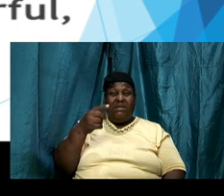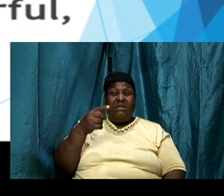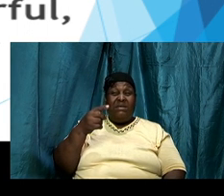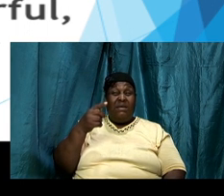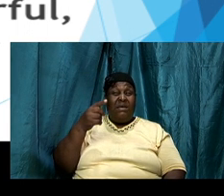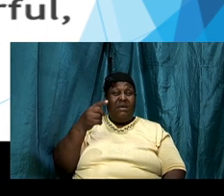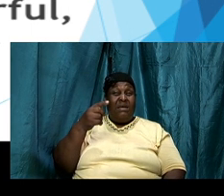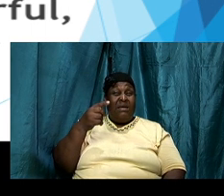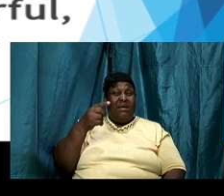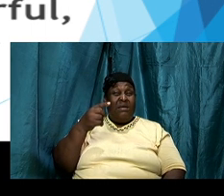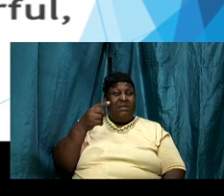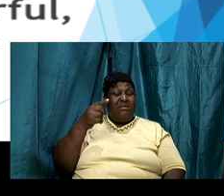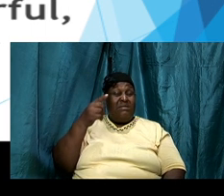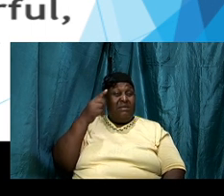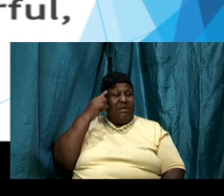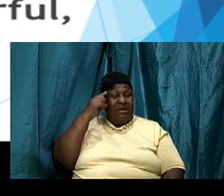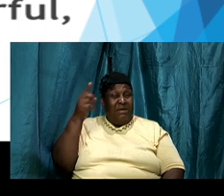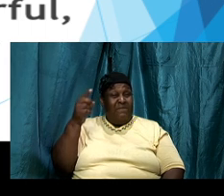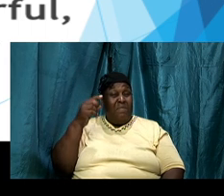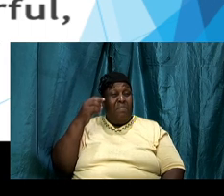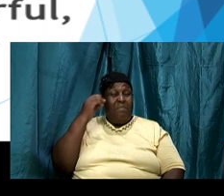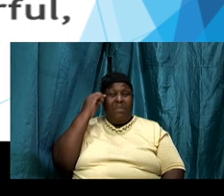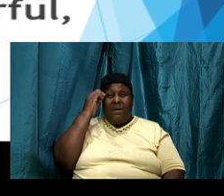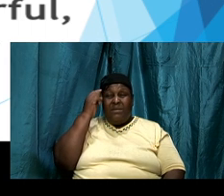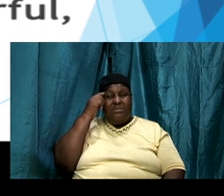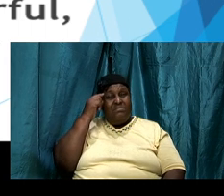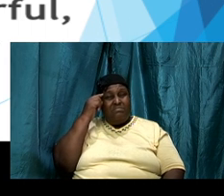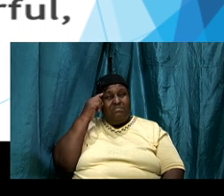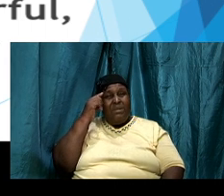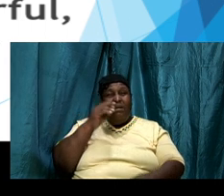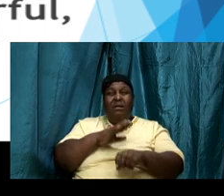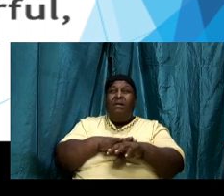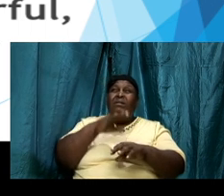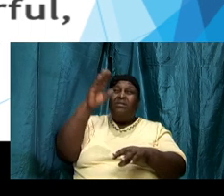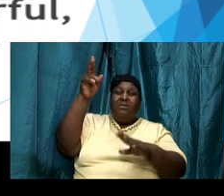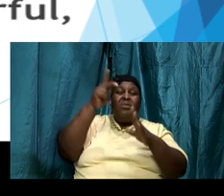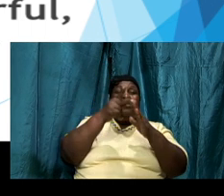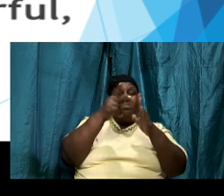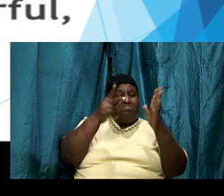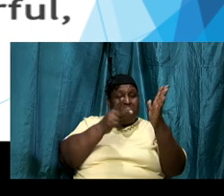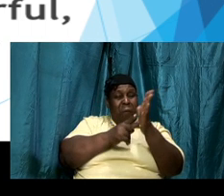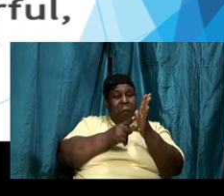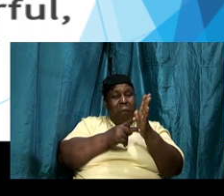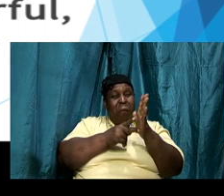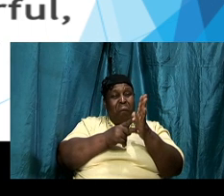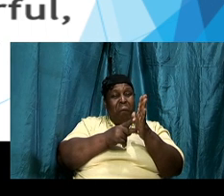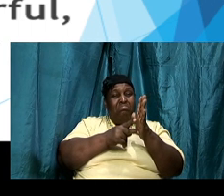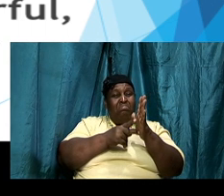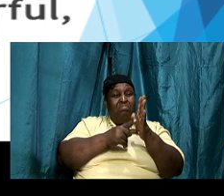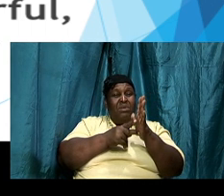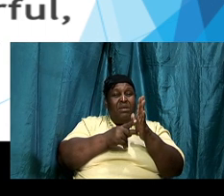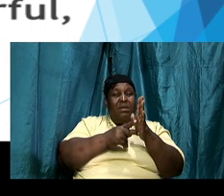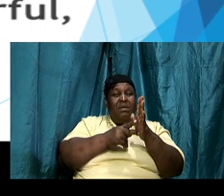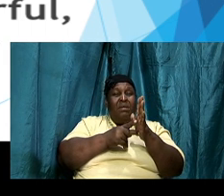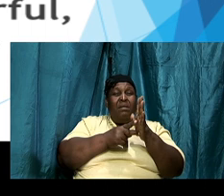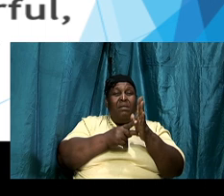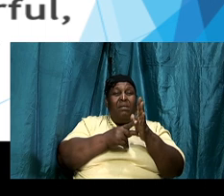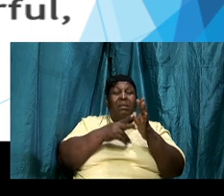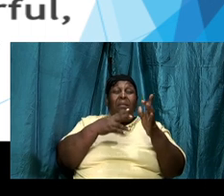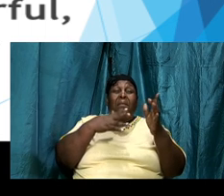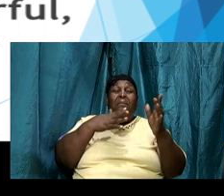on your precepts and in doing that my eyes will be fixed